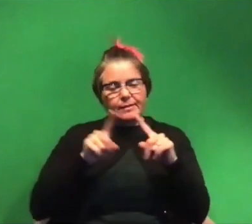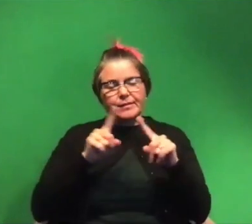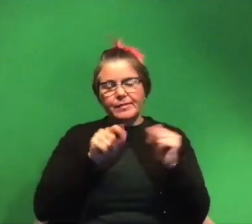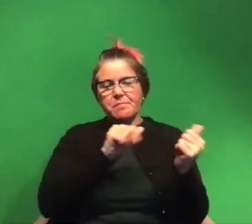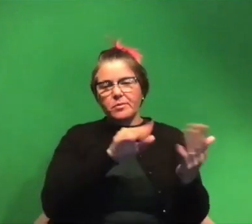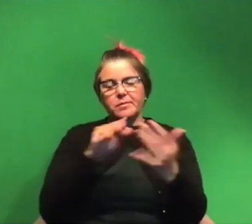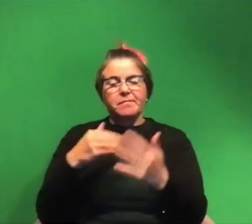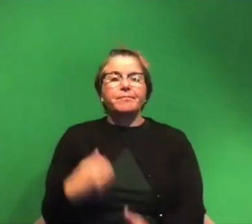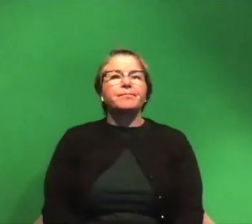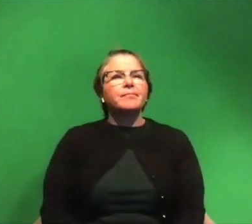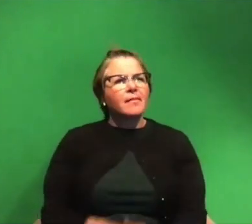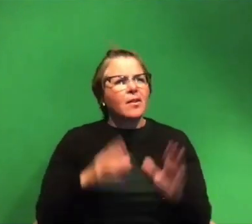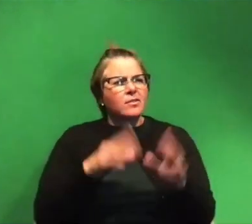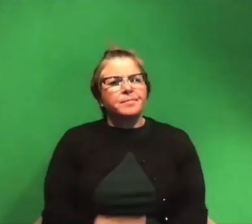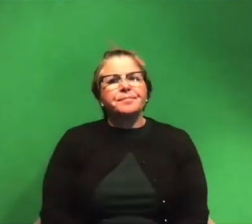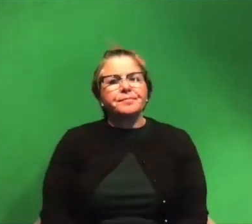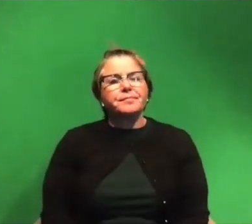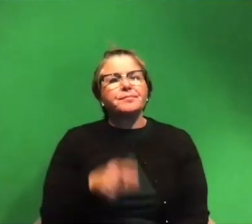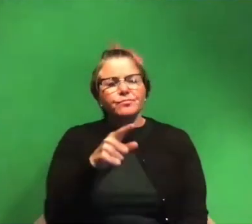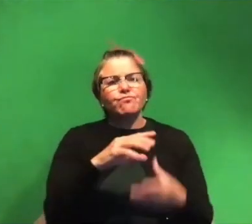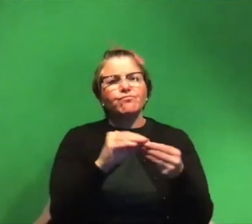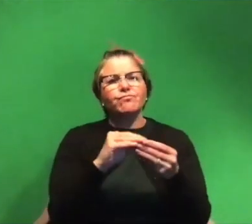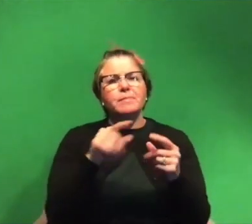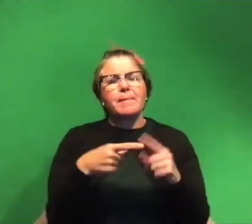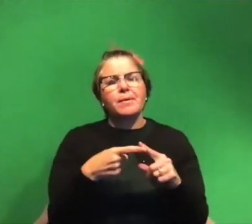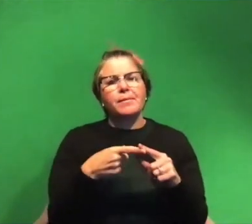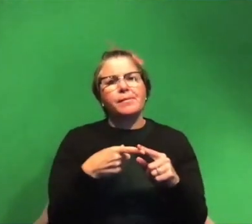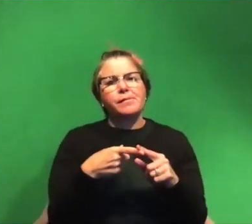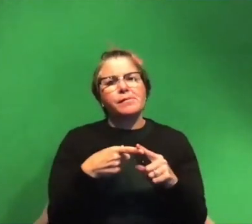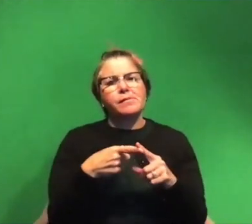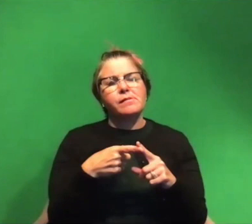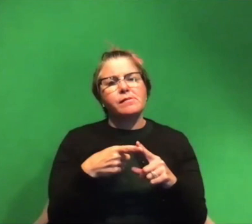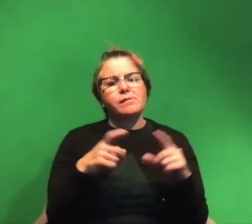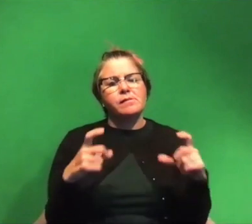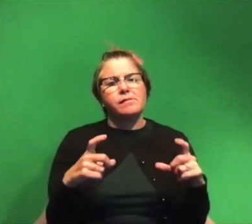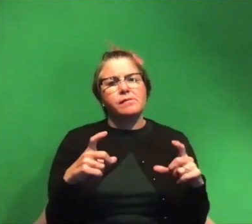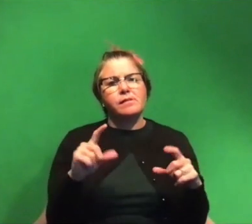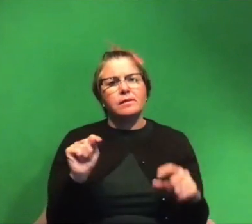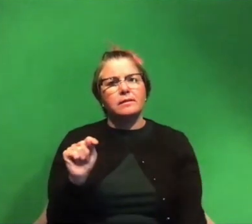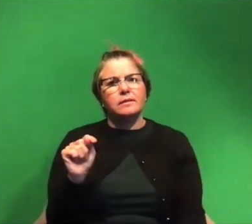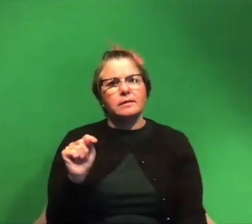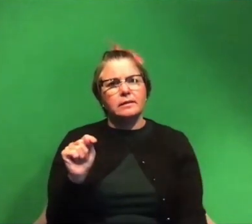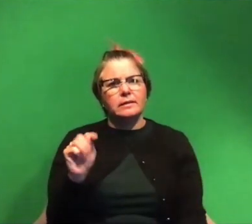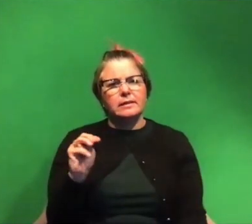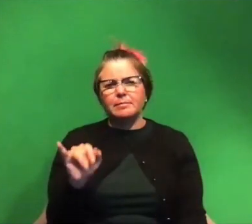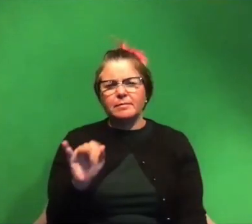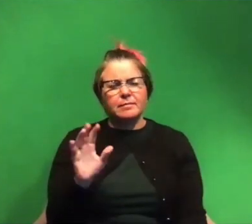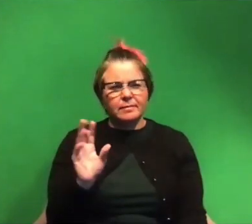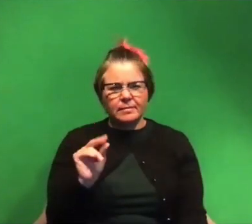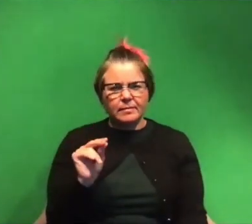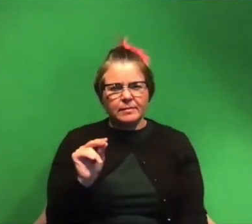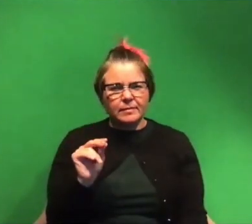it awesome okay so you were talking about this um t not tmi t the